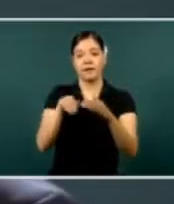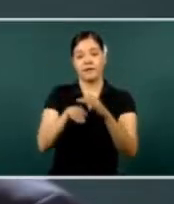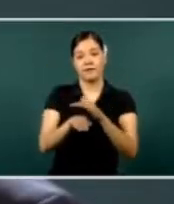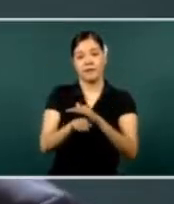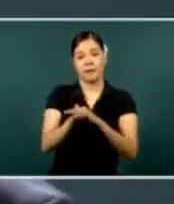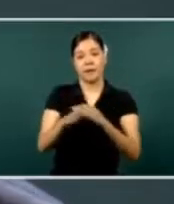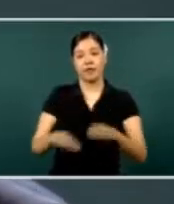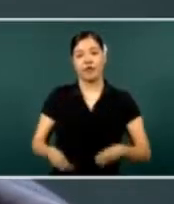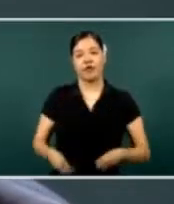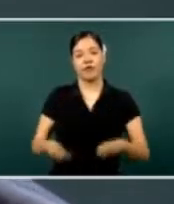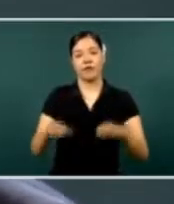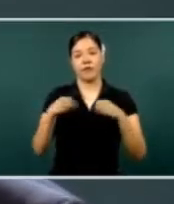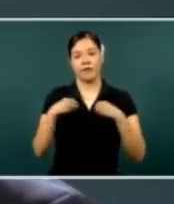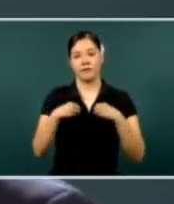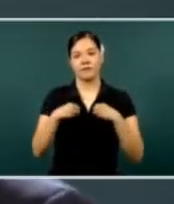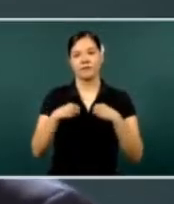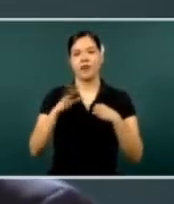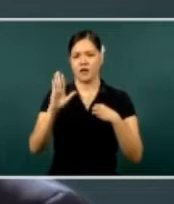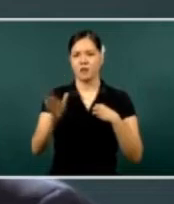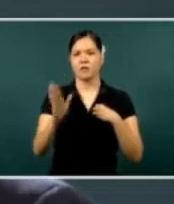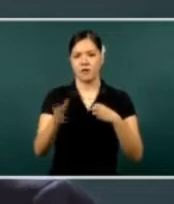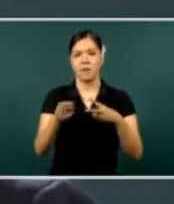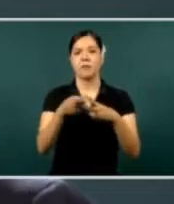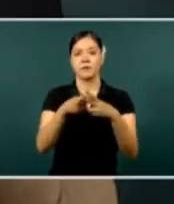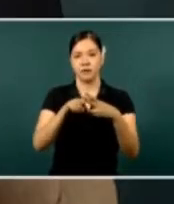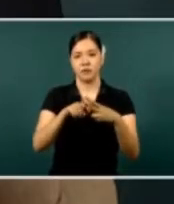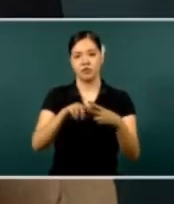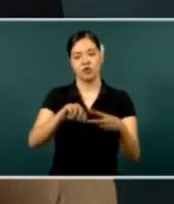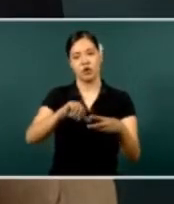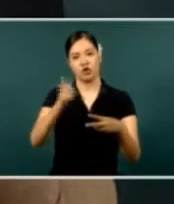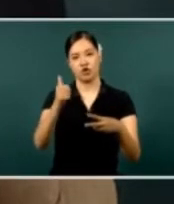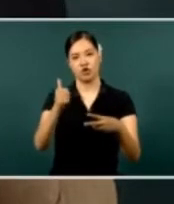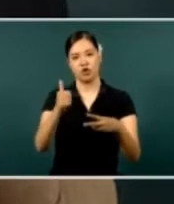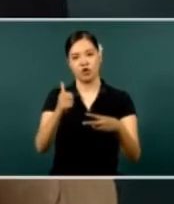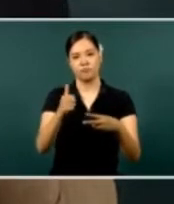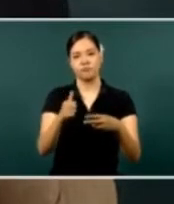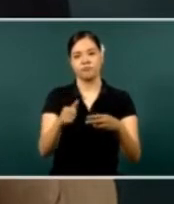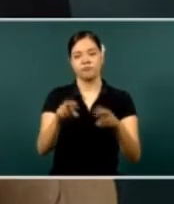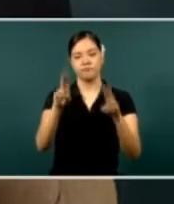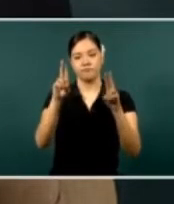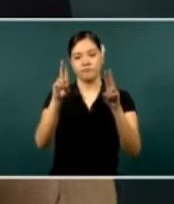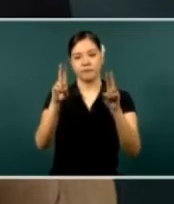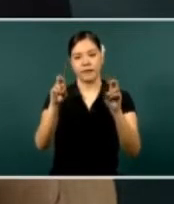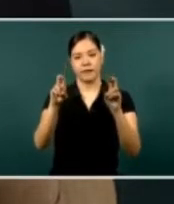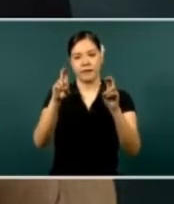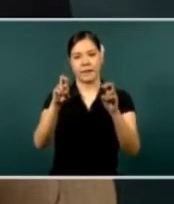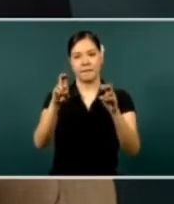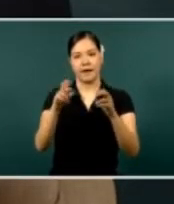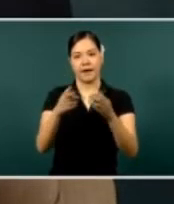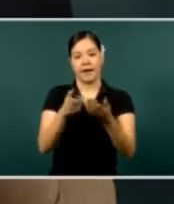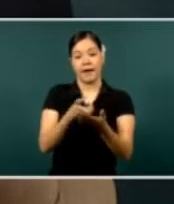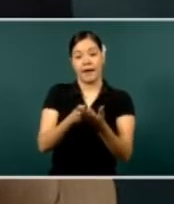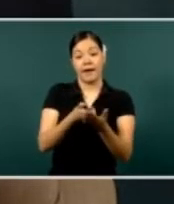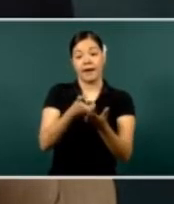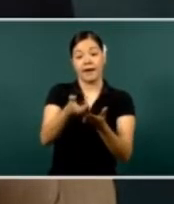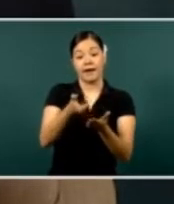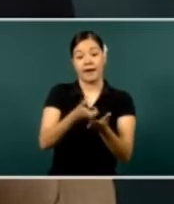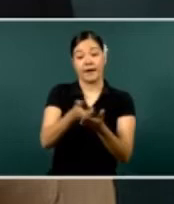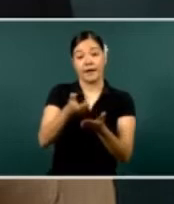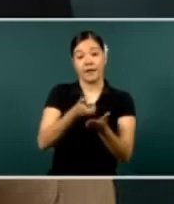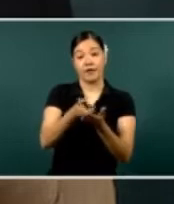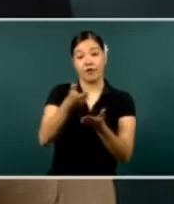in which is already operating in Durango, and the credit for